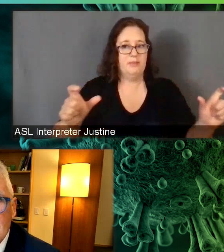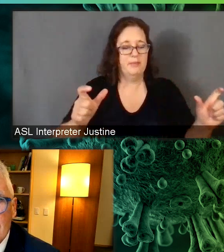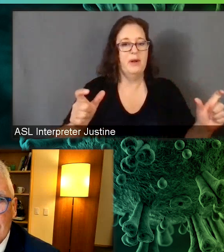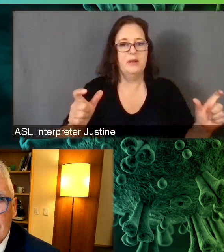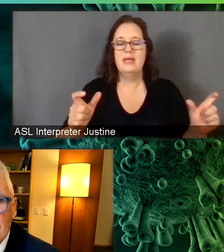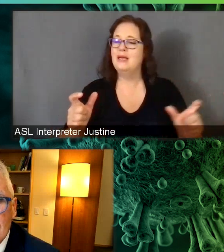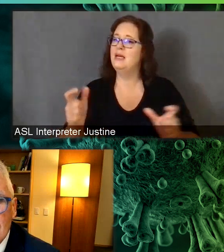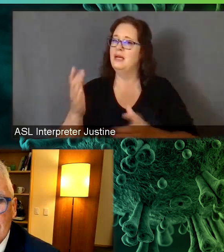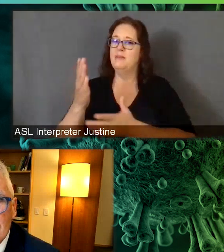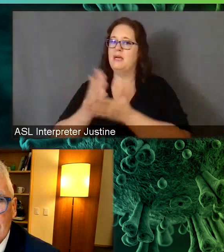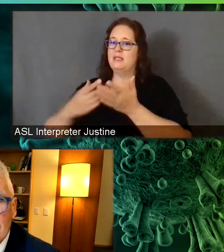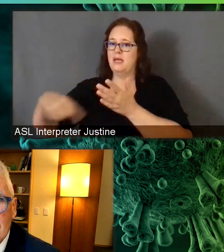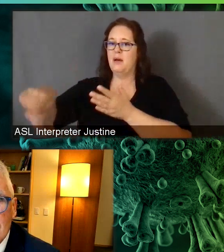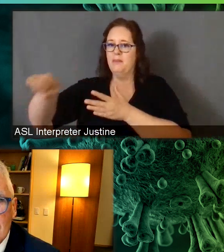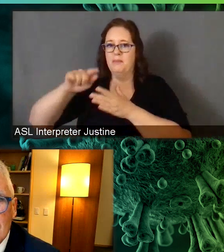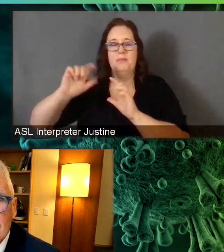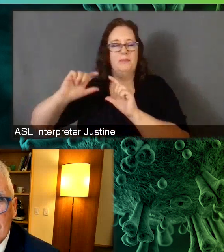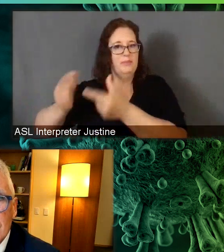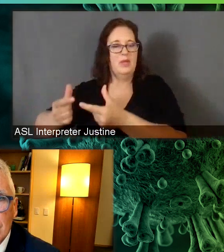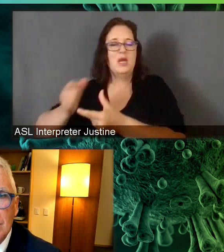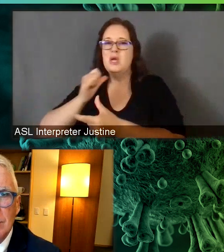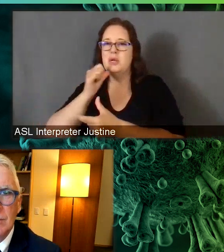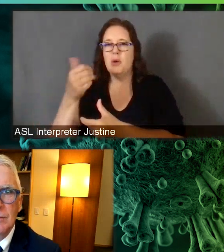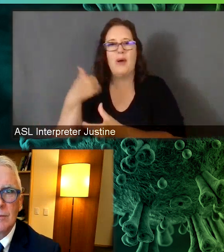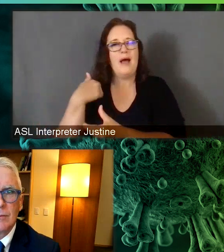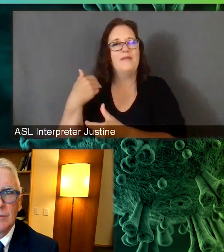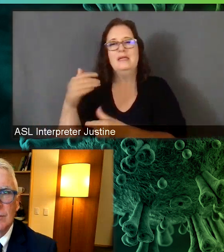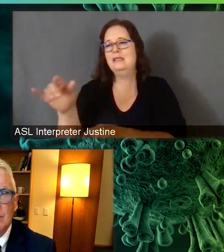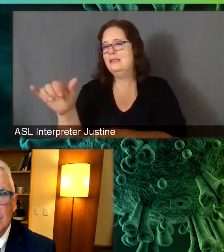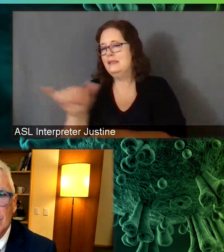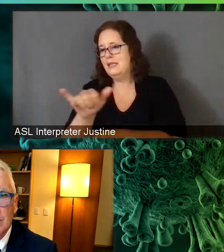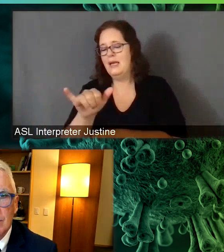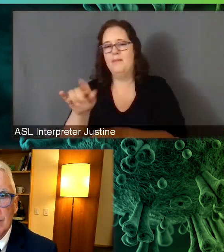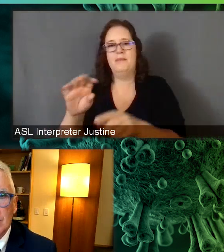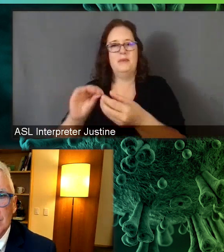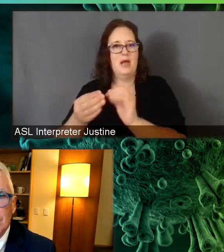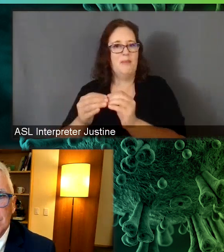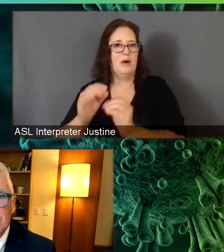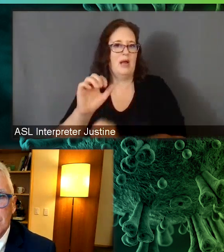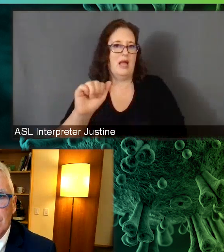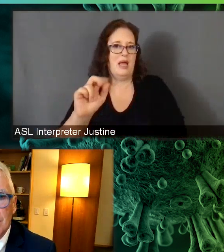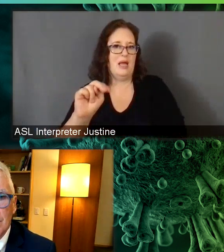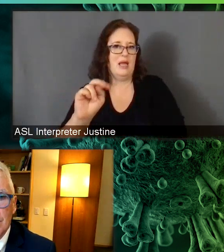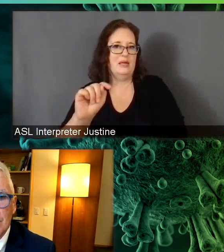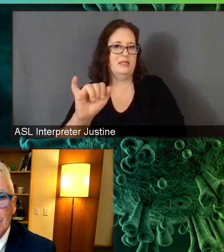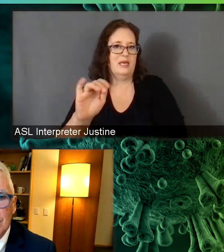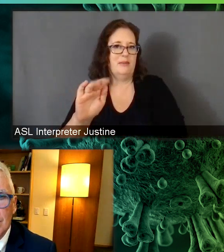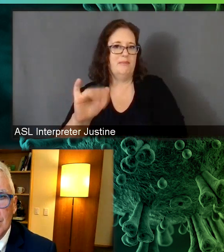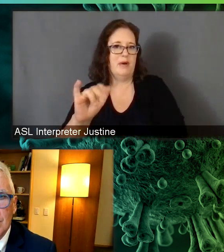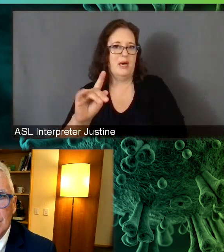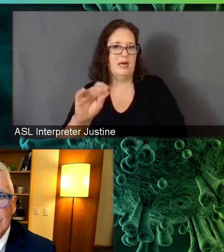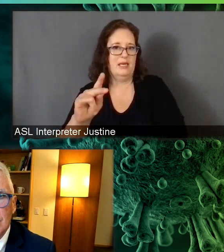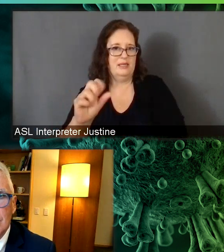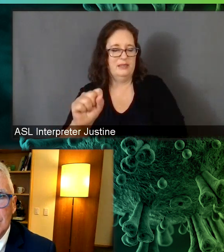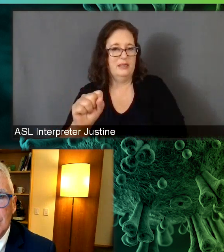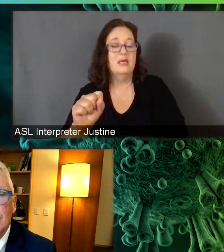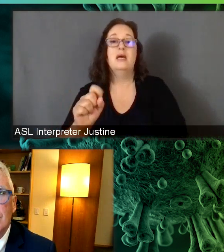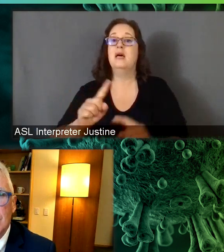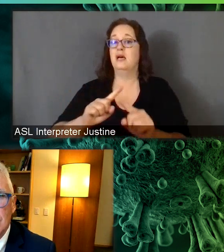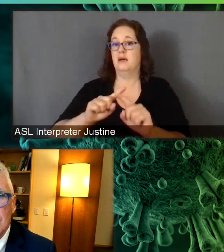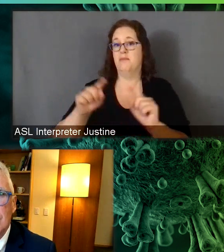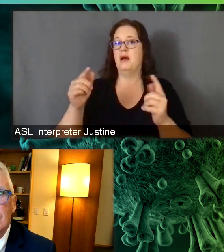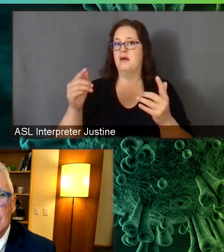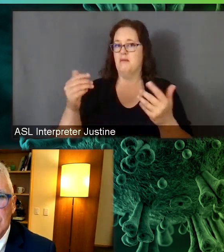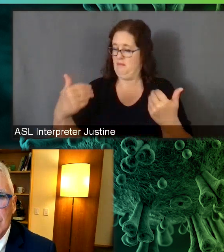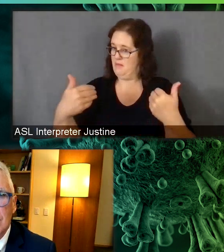antibodies. We don't exactly know what level of antibody is enough to prevent infection, but we are starting to understand that there's what we would call a dose